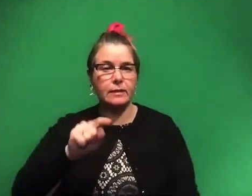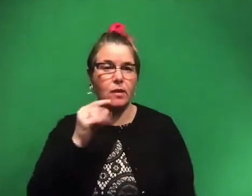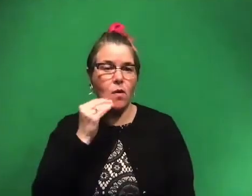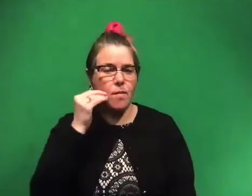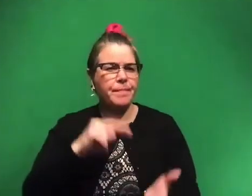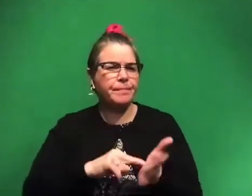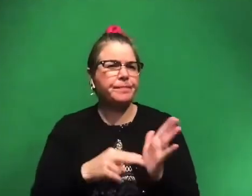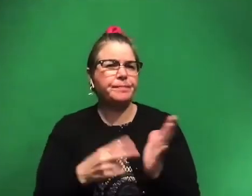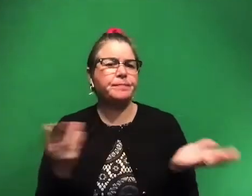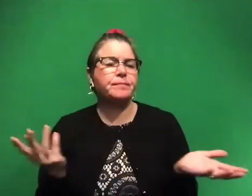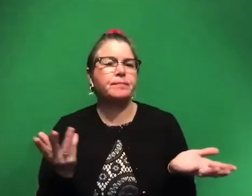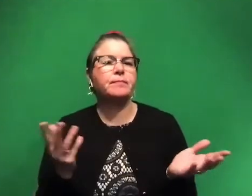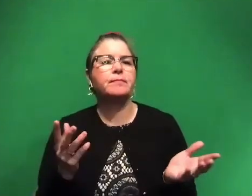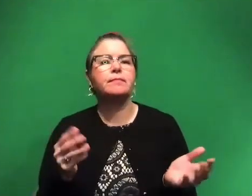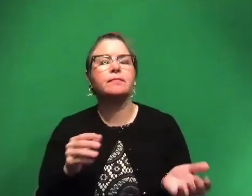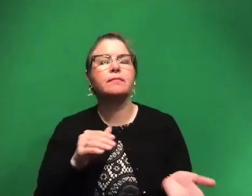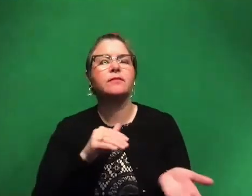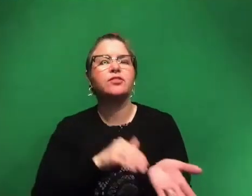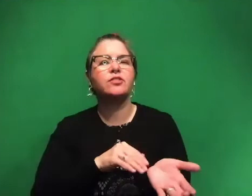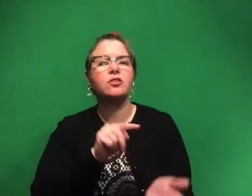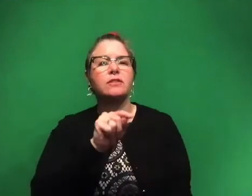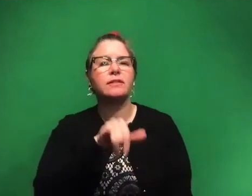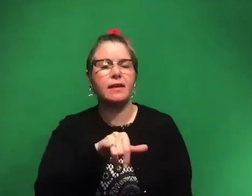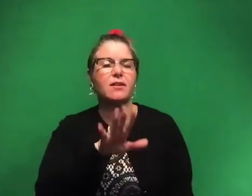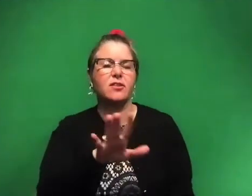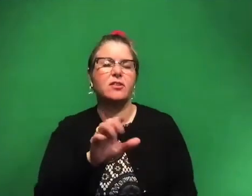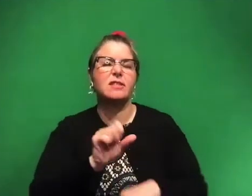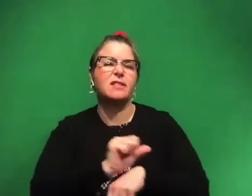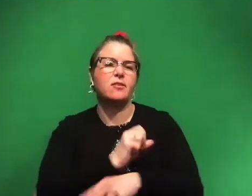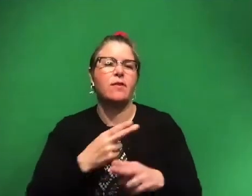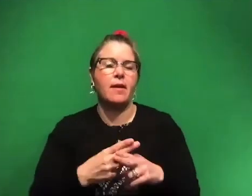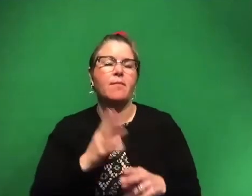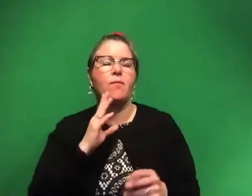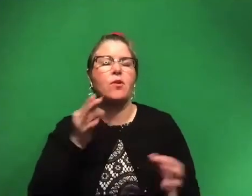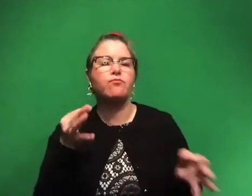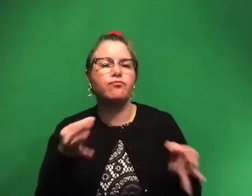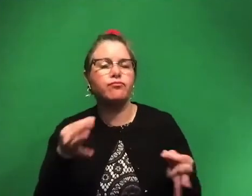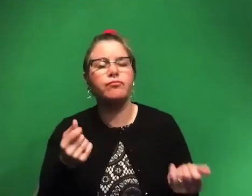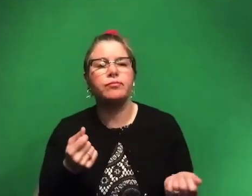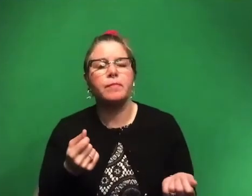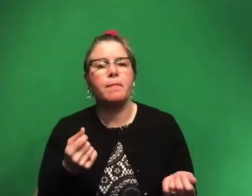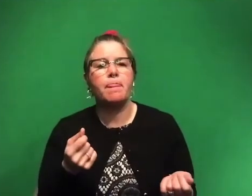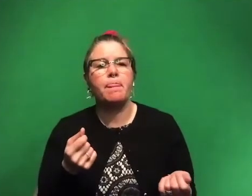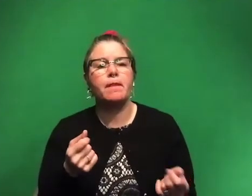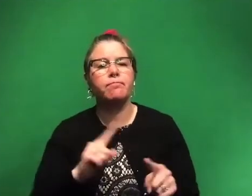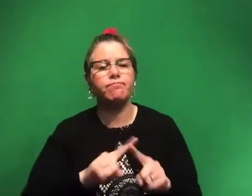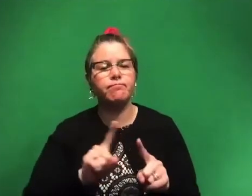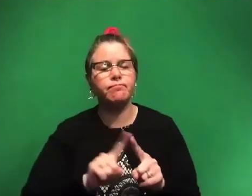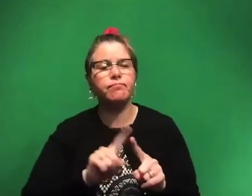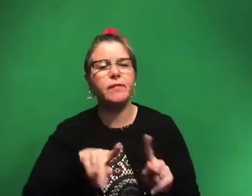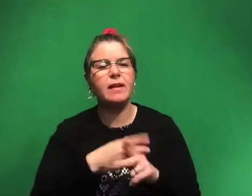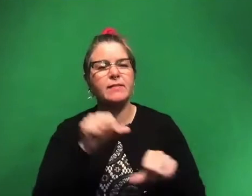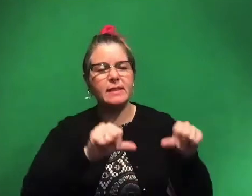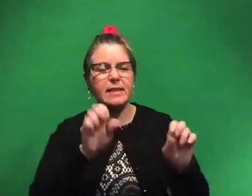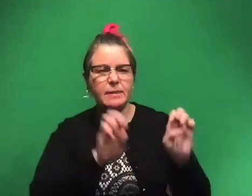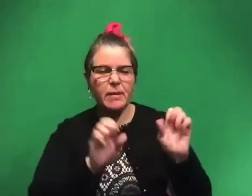Dr. Tay is what's her stage name. She's going to be taking us through all sorts of science experiments